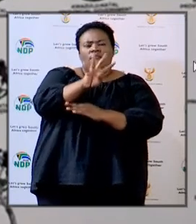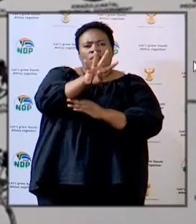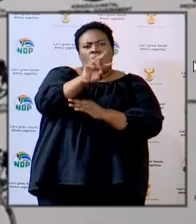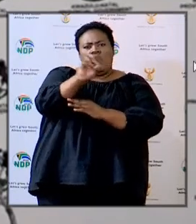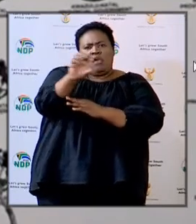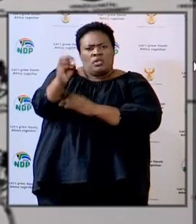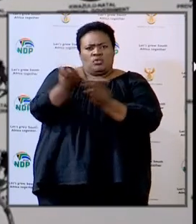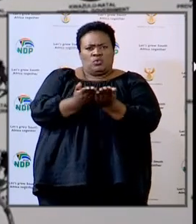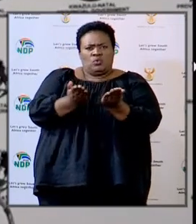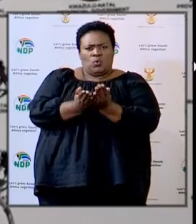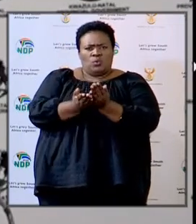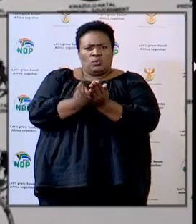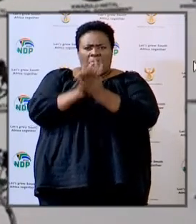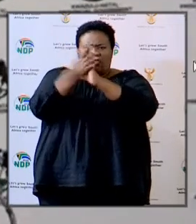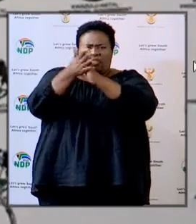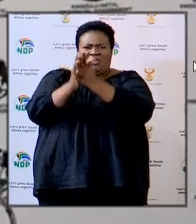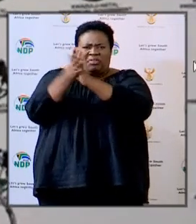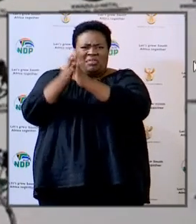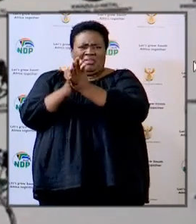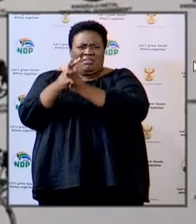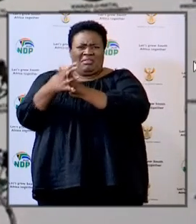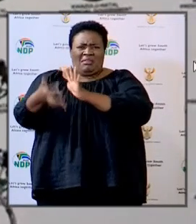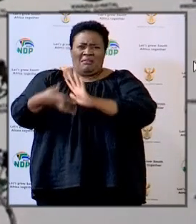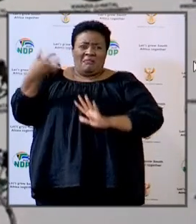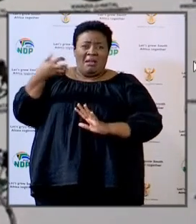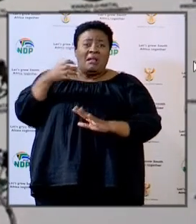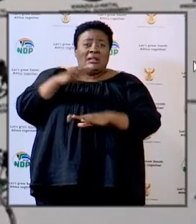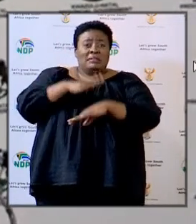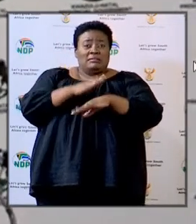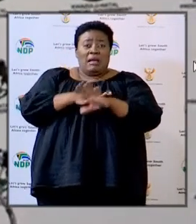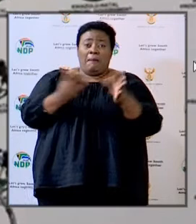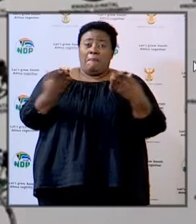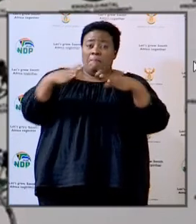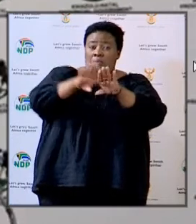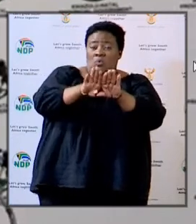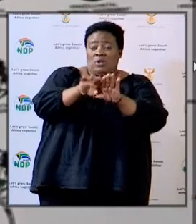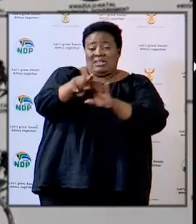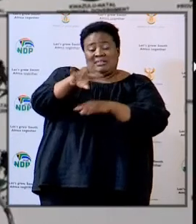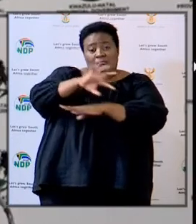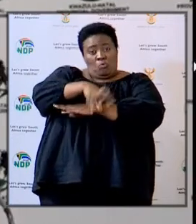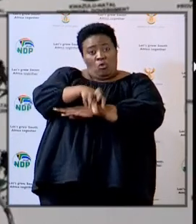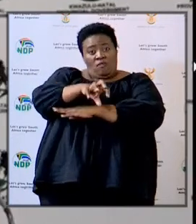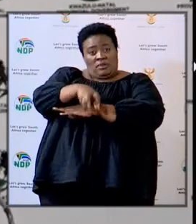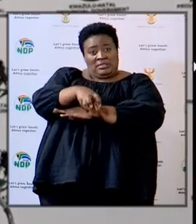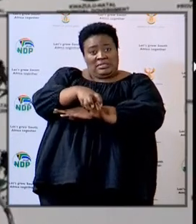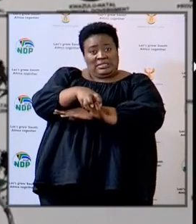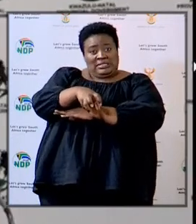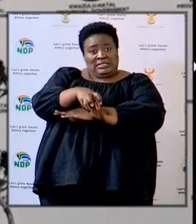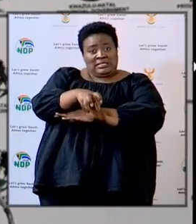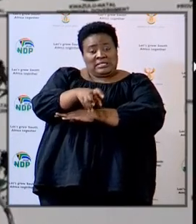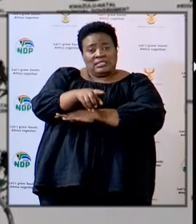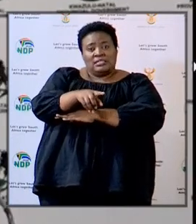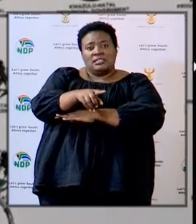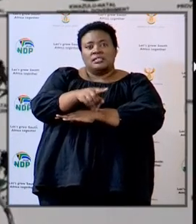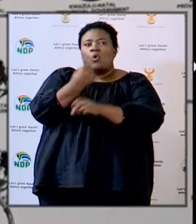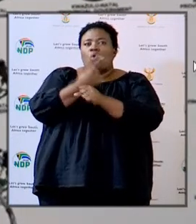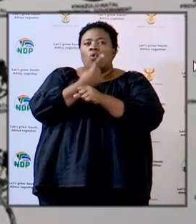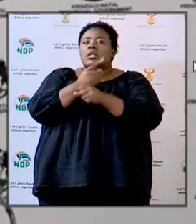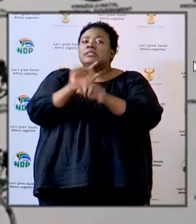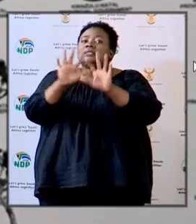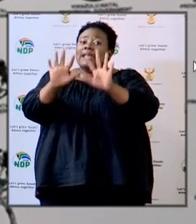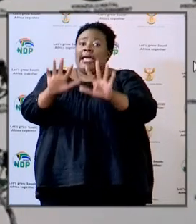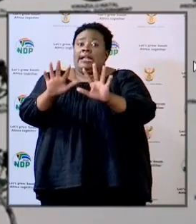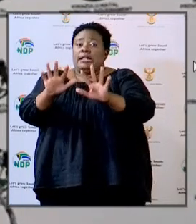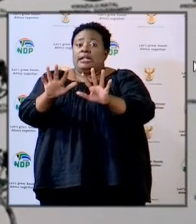over 400 schools that were vandalized particularly during the period of lockdown in the province. Out of those there were only